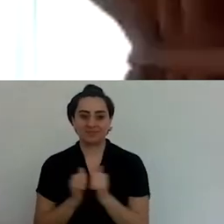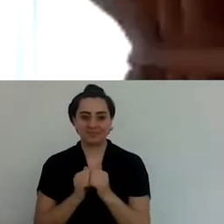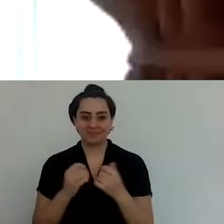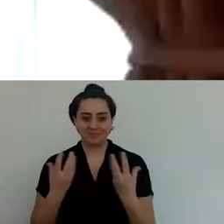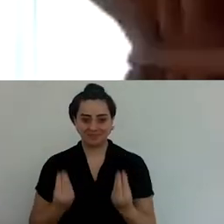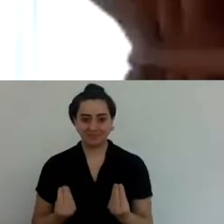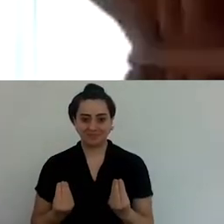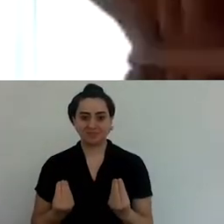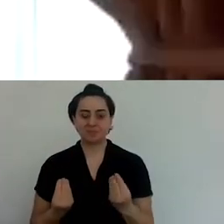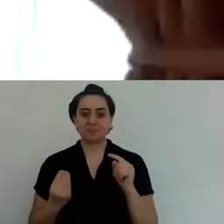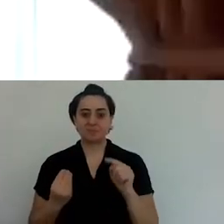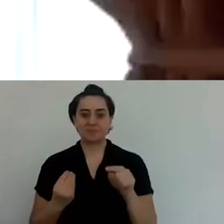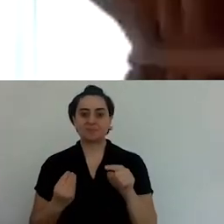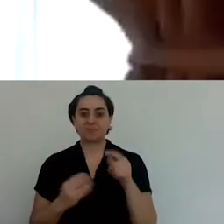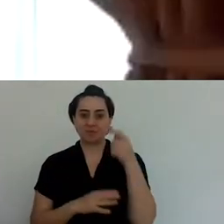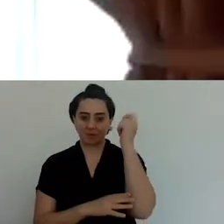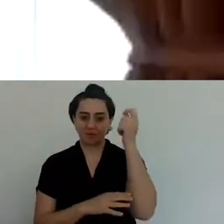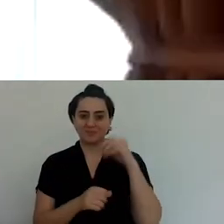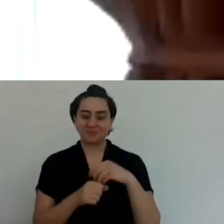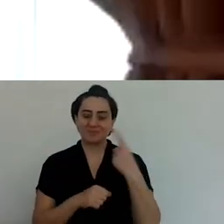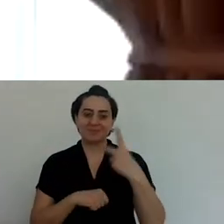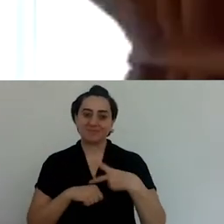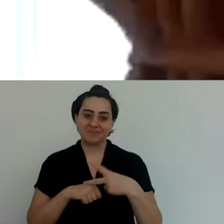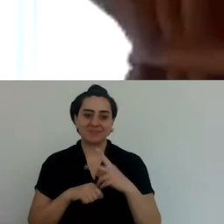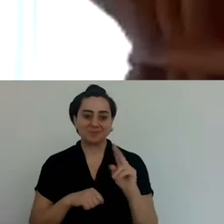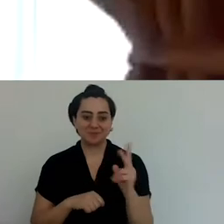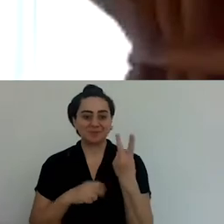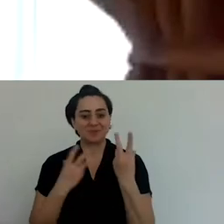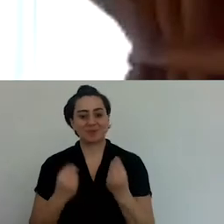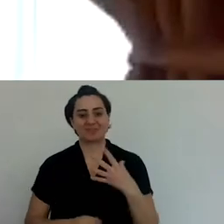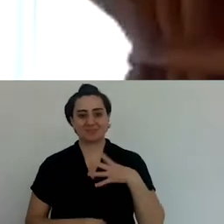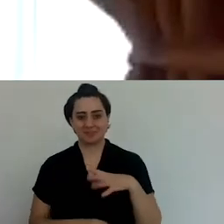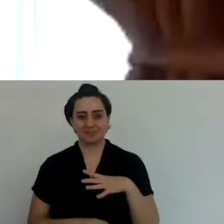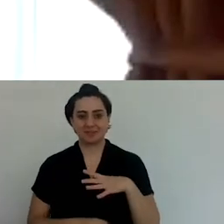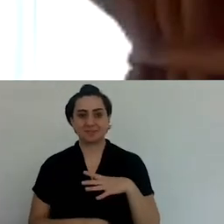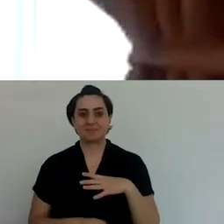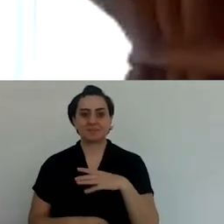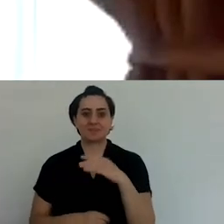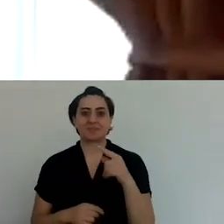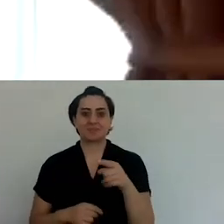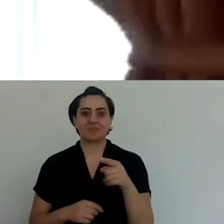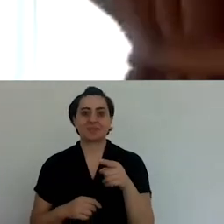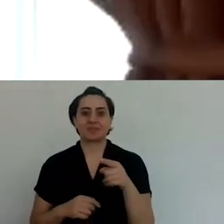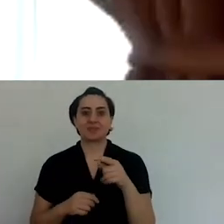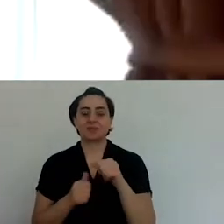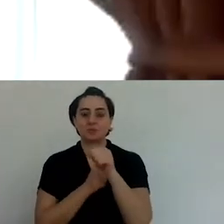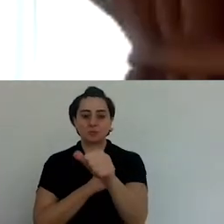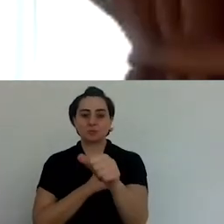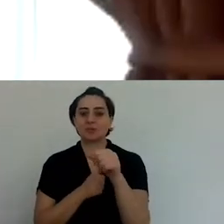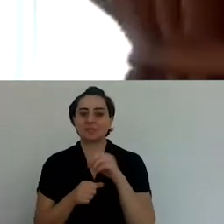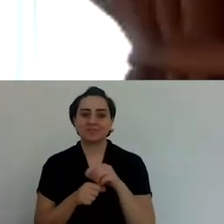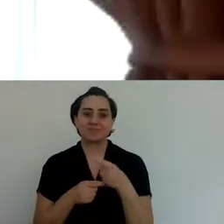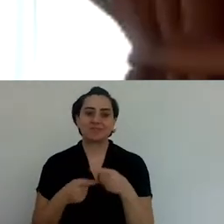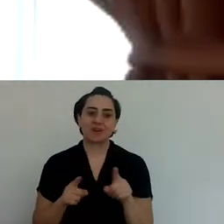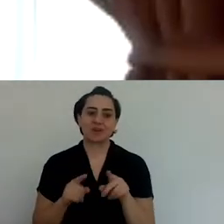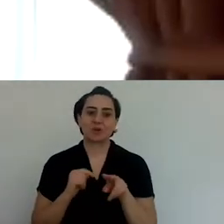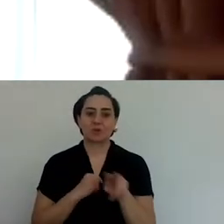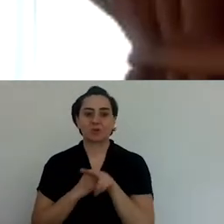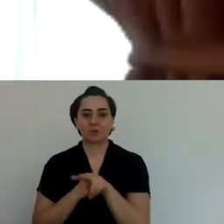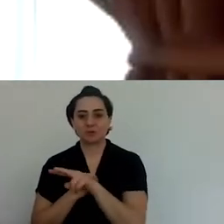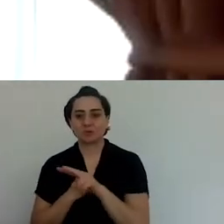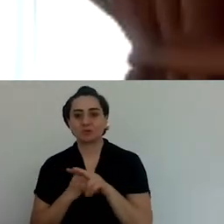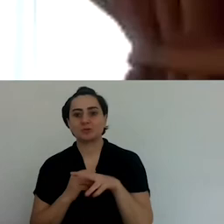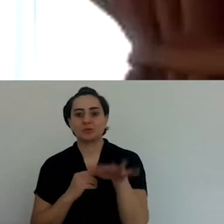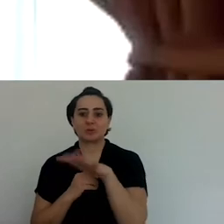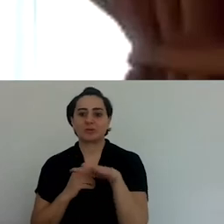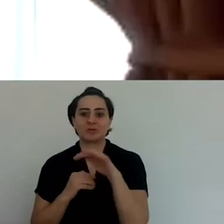and Levon Bağış. As we mentioned before, it's important for us to have you have an